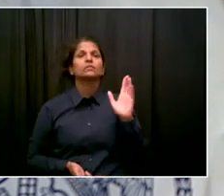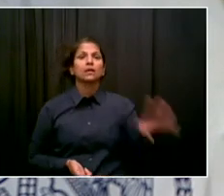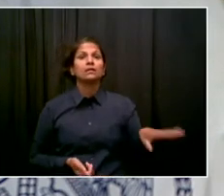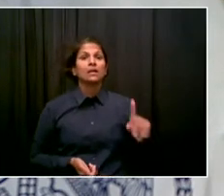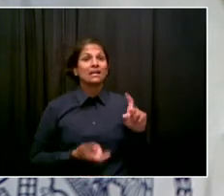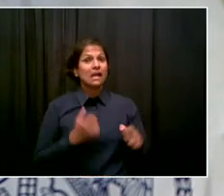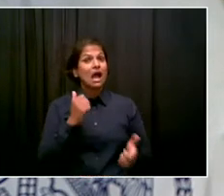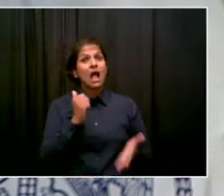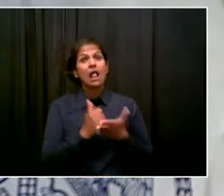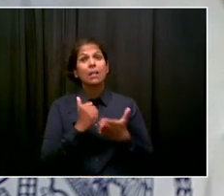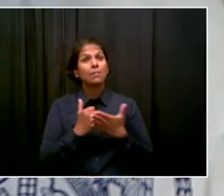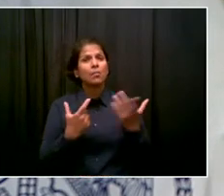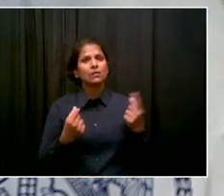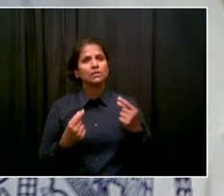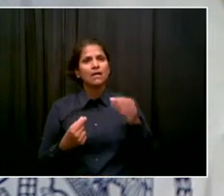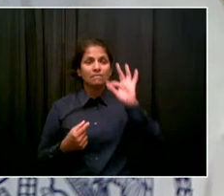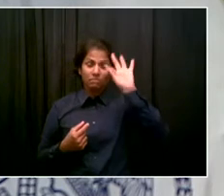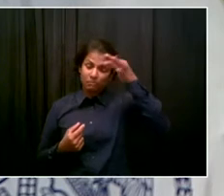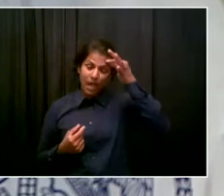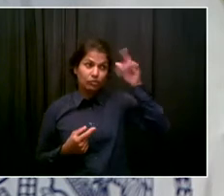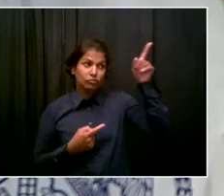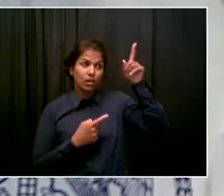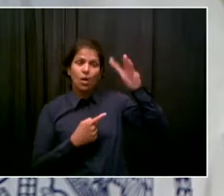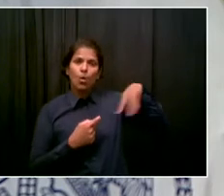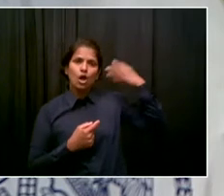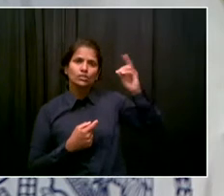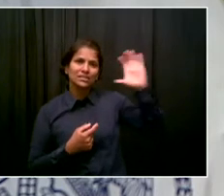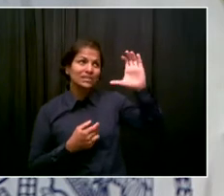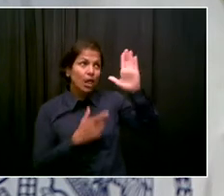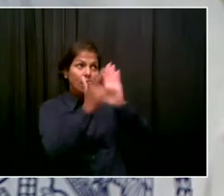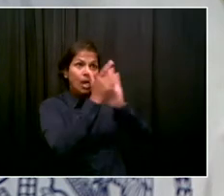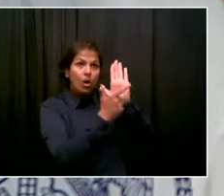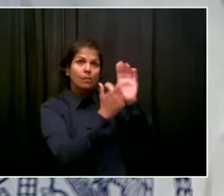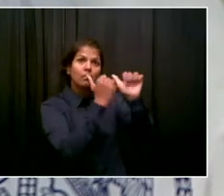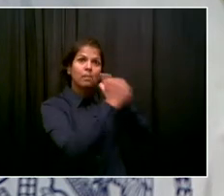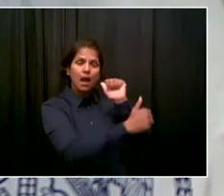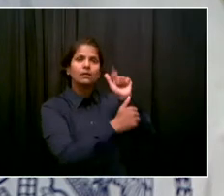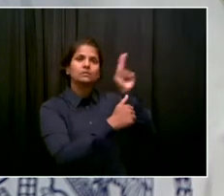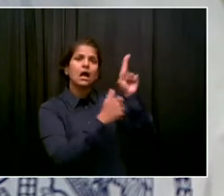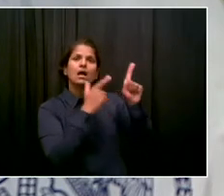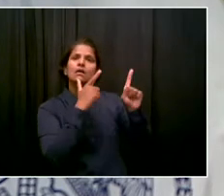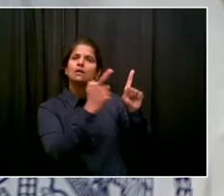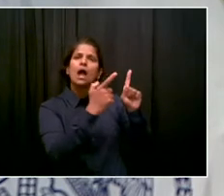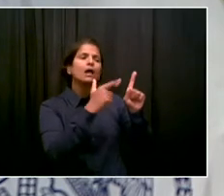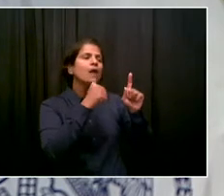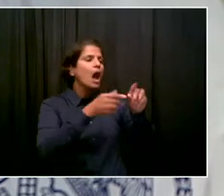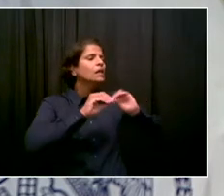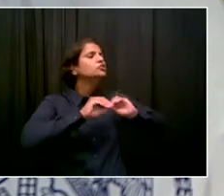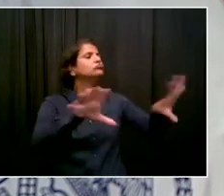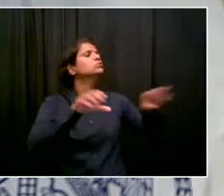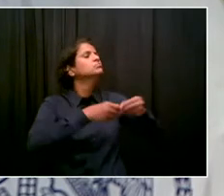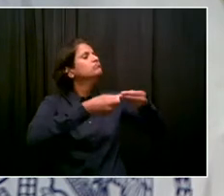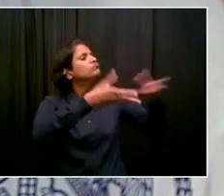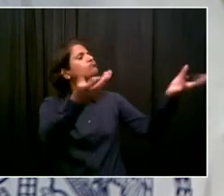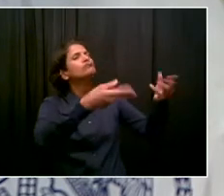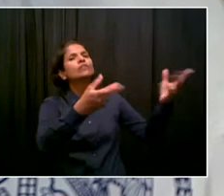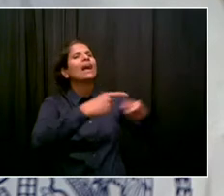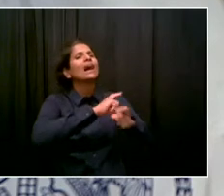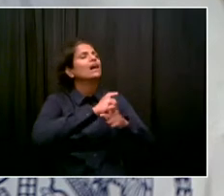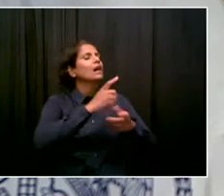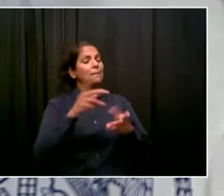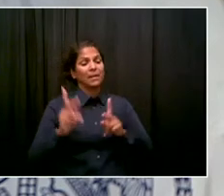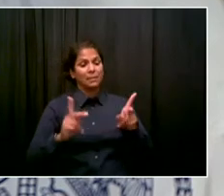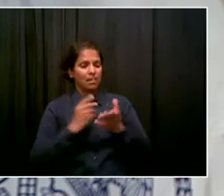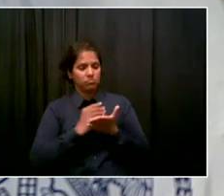stop the massive proliferation of gun ownership that has occurred, particularly during the pandemic. So the NYPD does